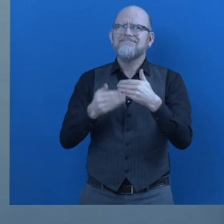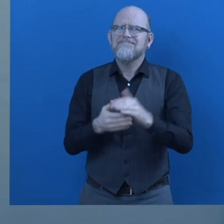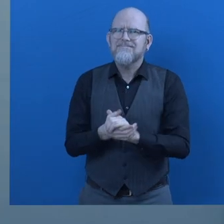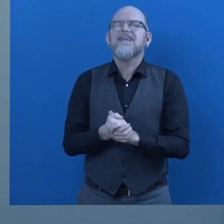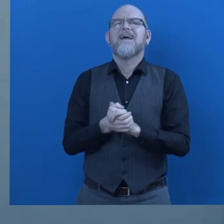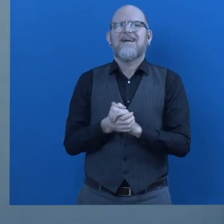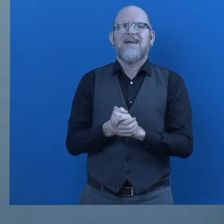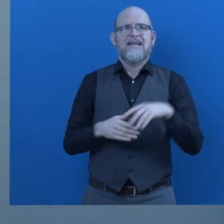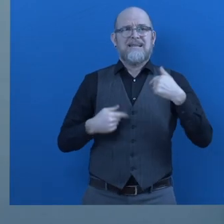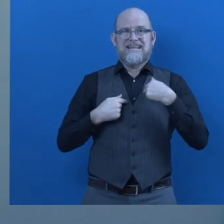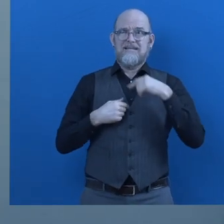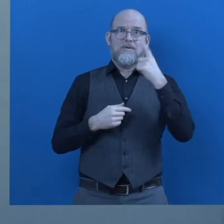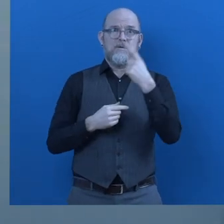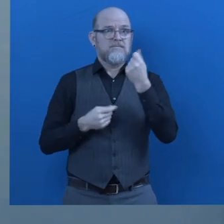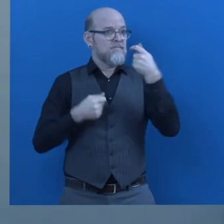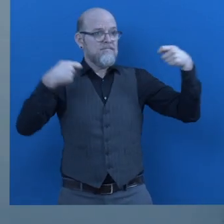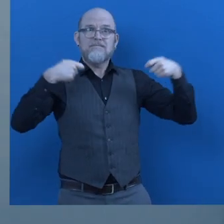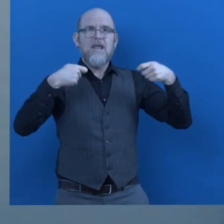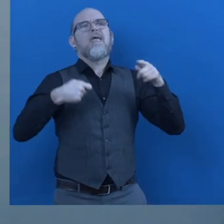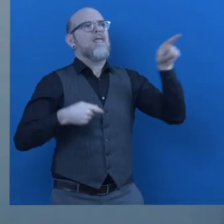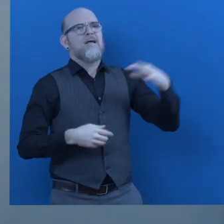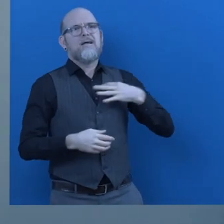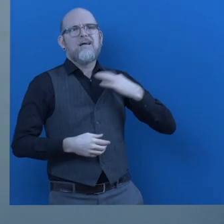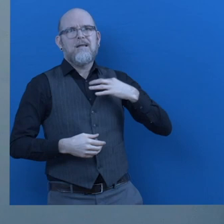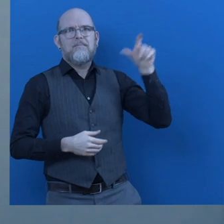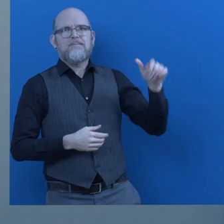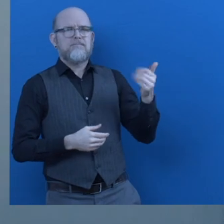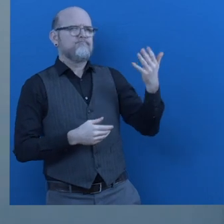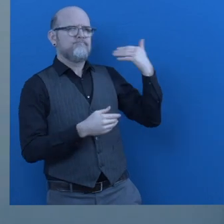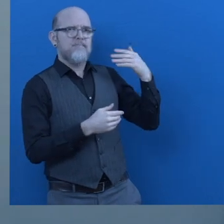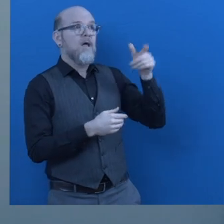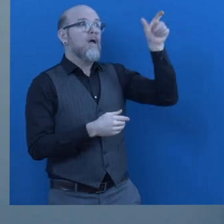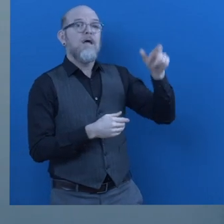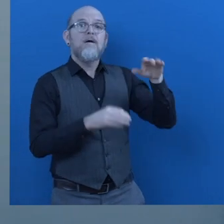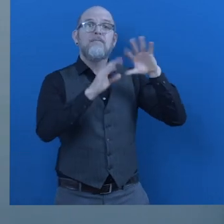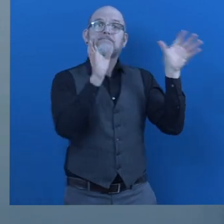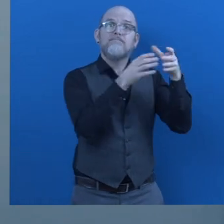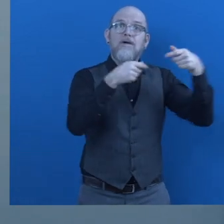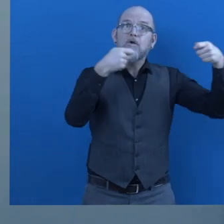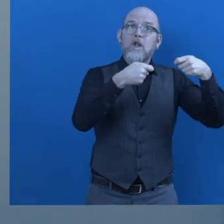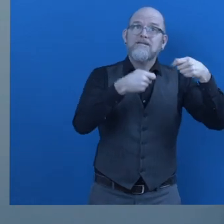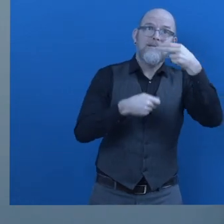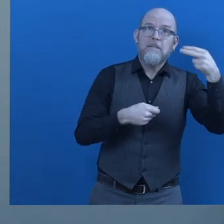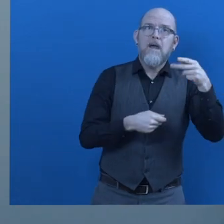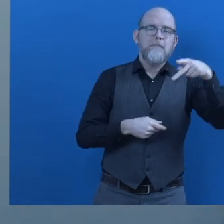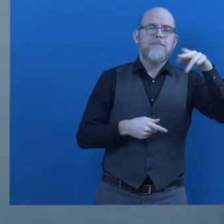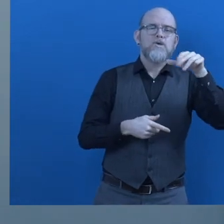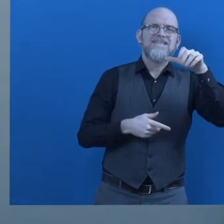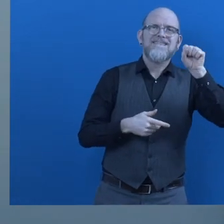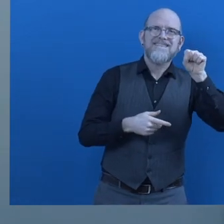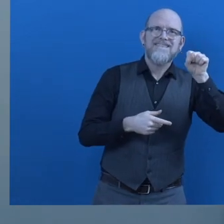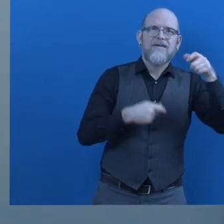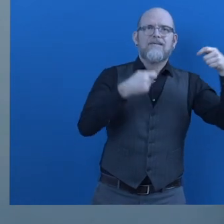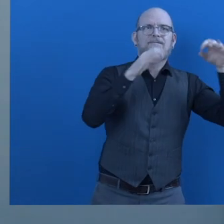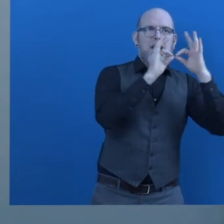In terms of funding, the original funding was for staff. And that funding came from the Poses Family Foundation, the Kessler